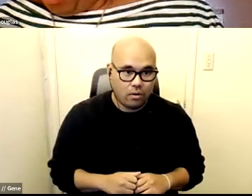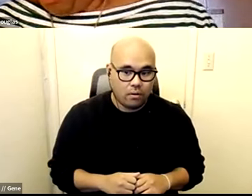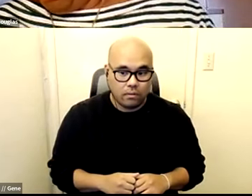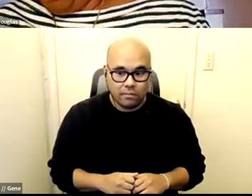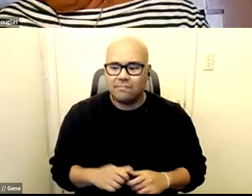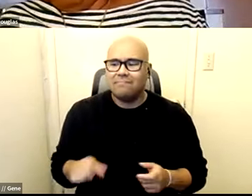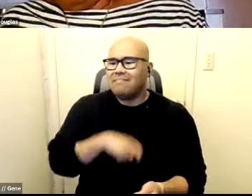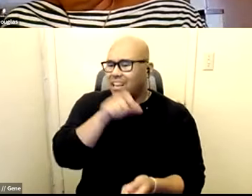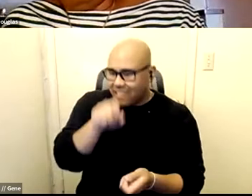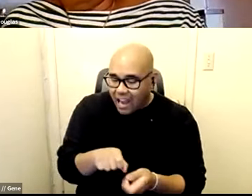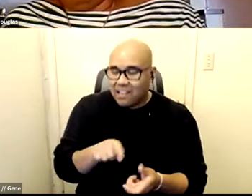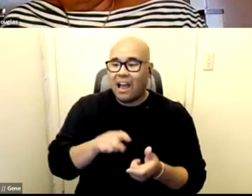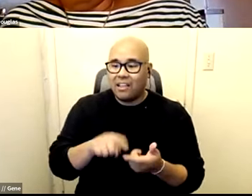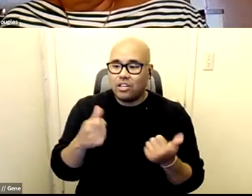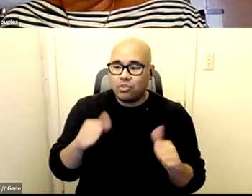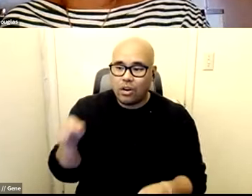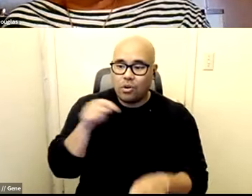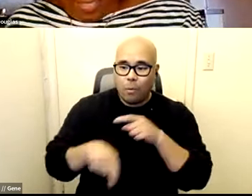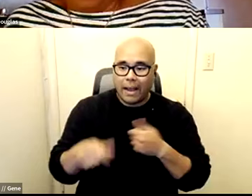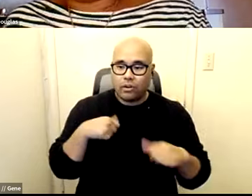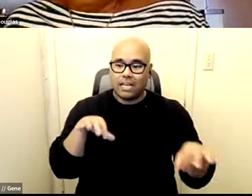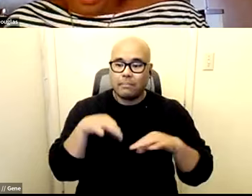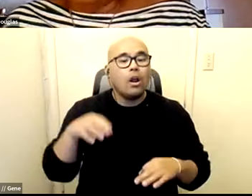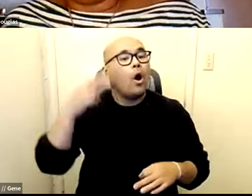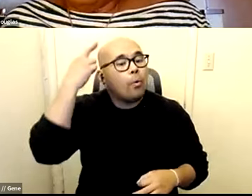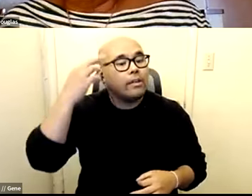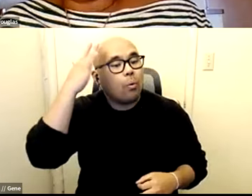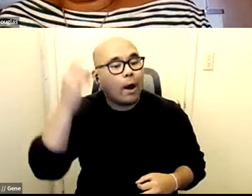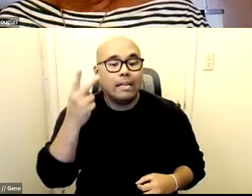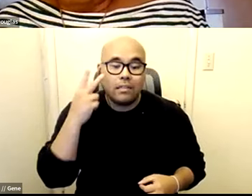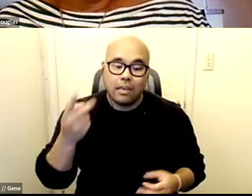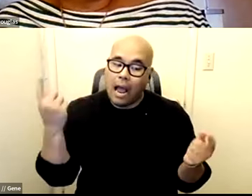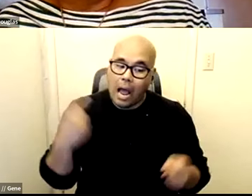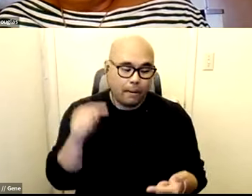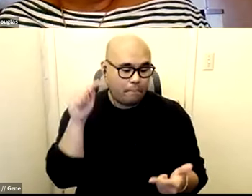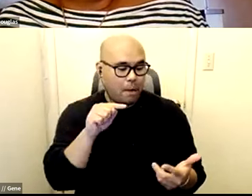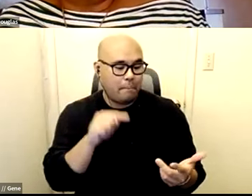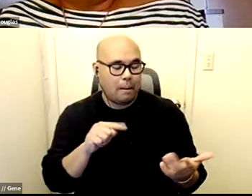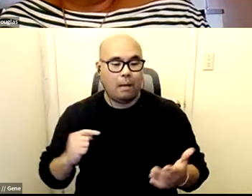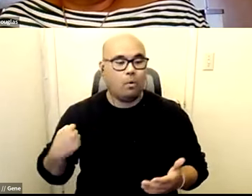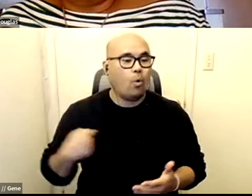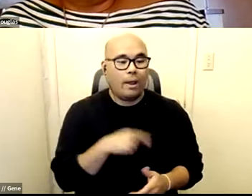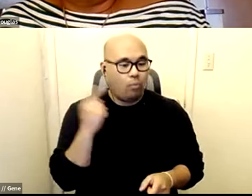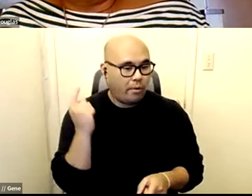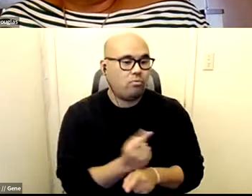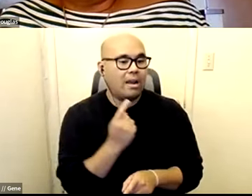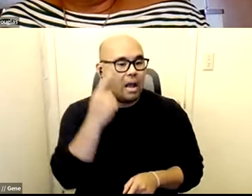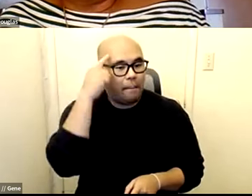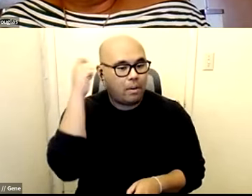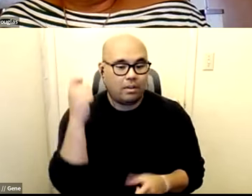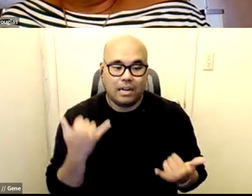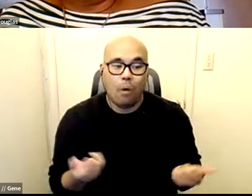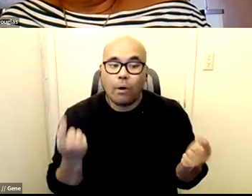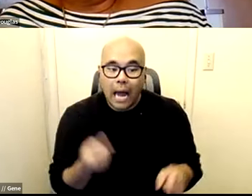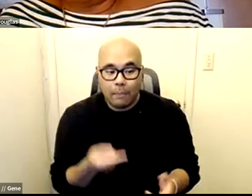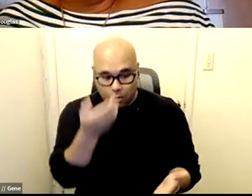and then turn around and try to use it to justify oh we'll see what we did over here was the right move right because see now look how it